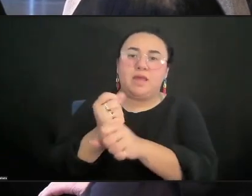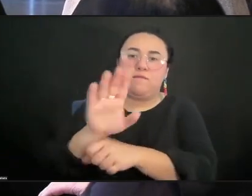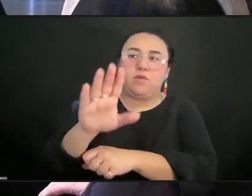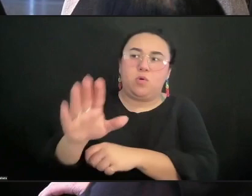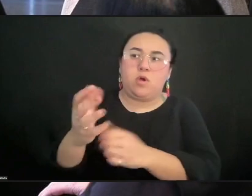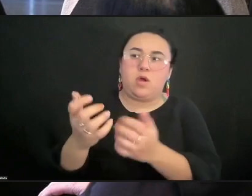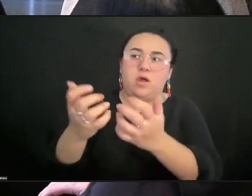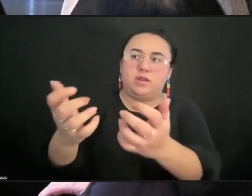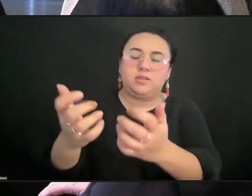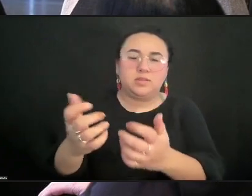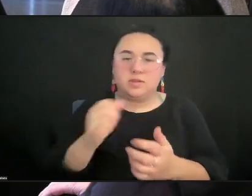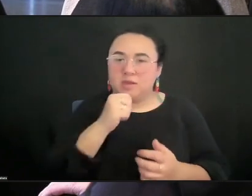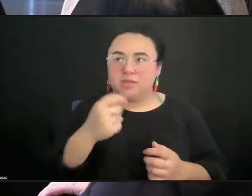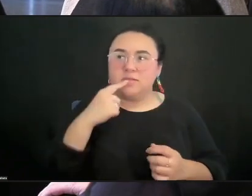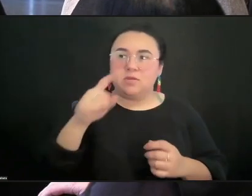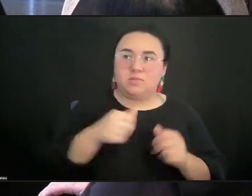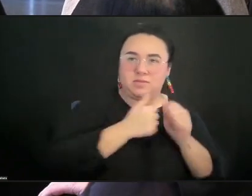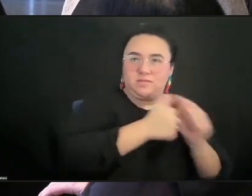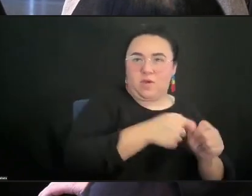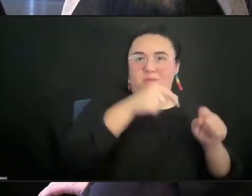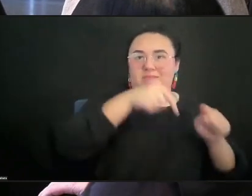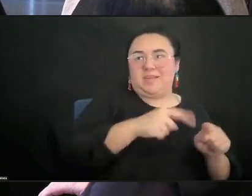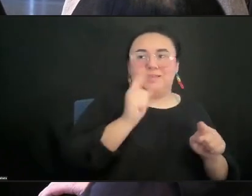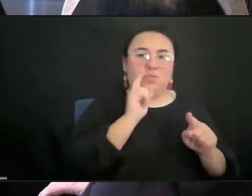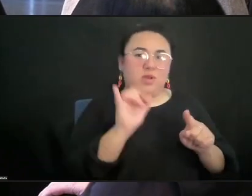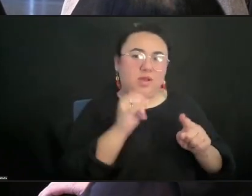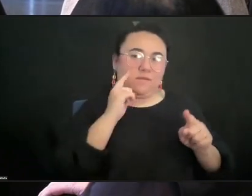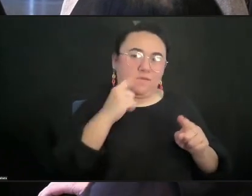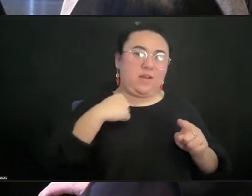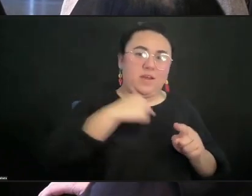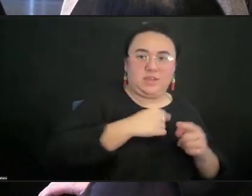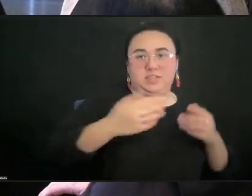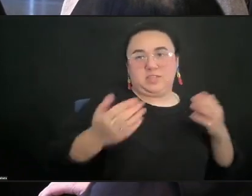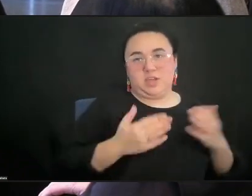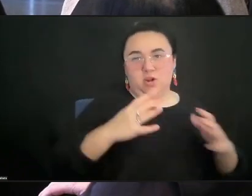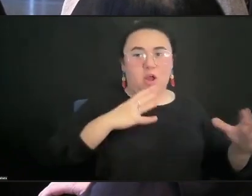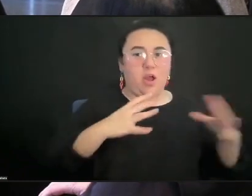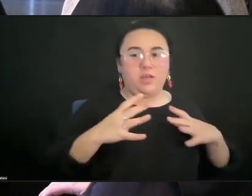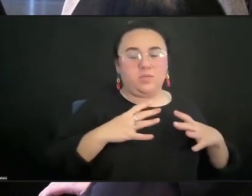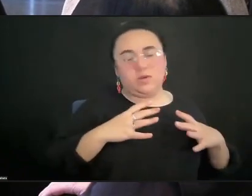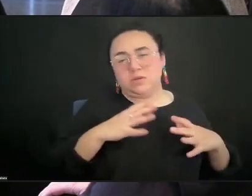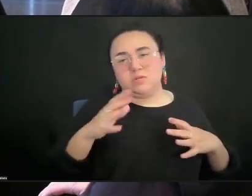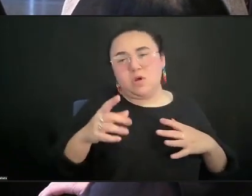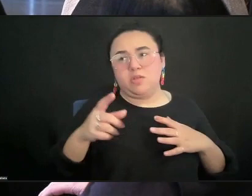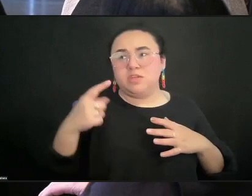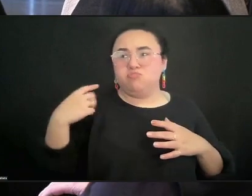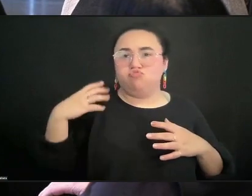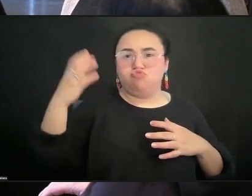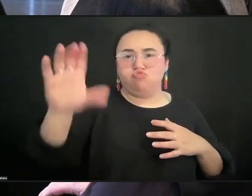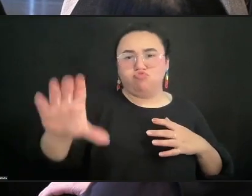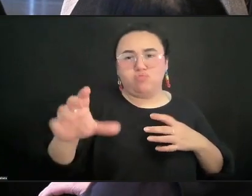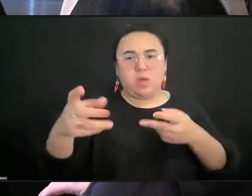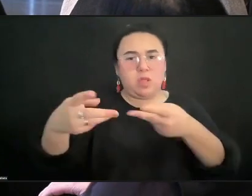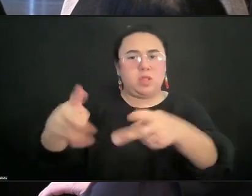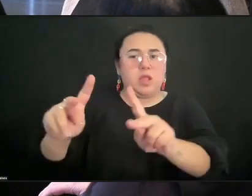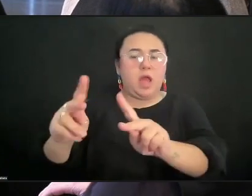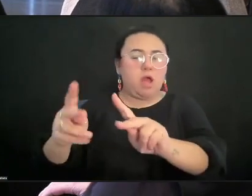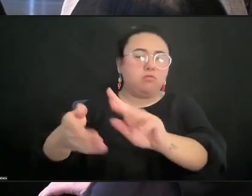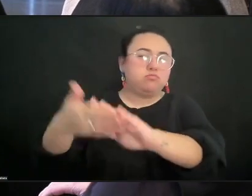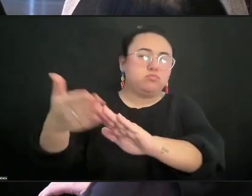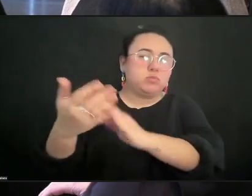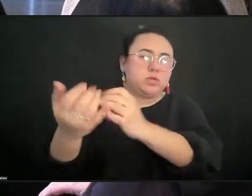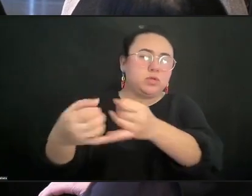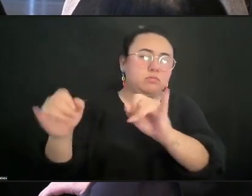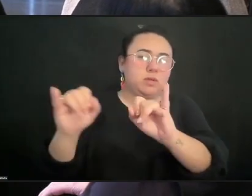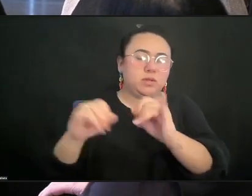And that has led to, I think, you know, over 80% of their new subscribers during the pandemic being outside of US and Canada.